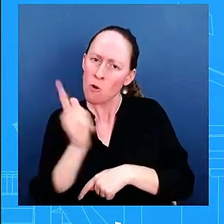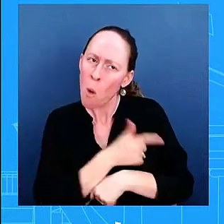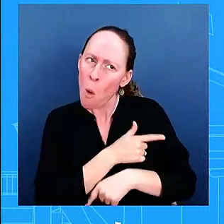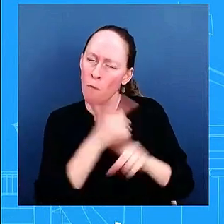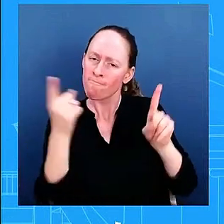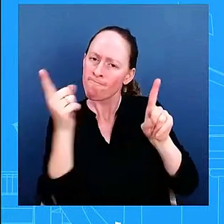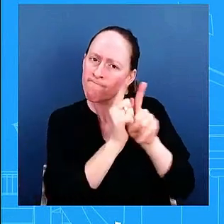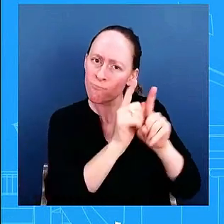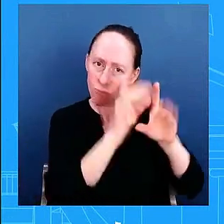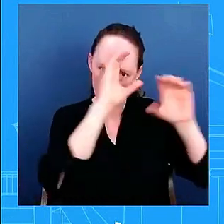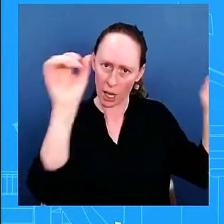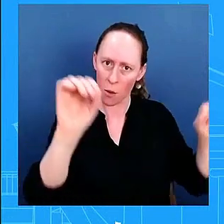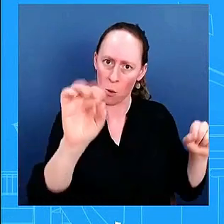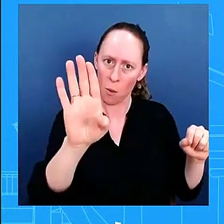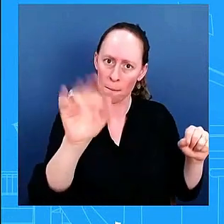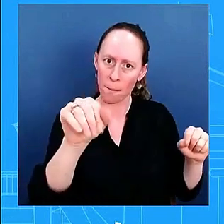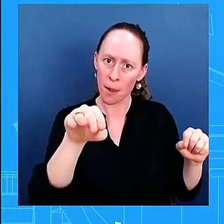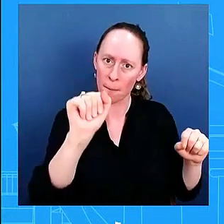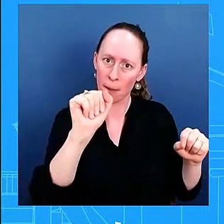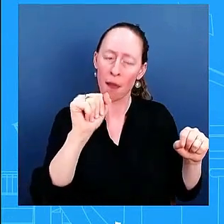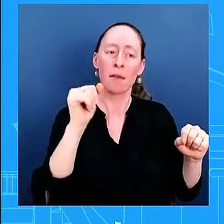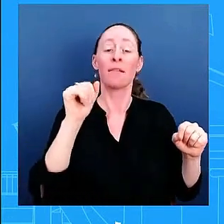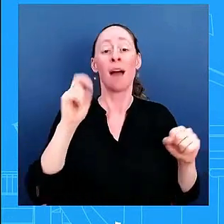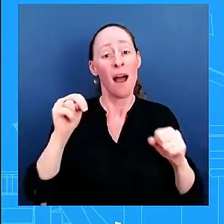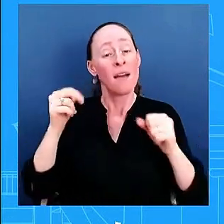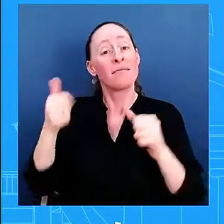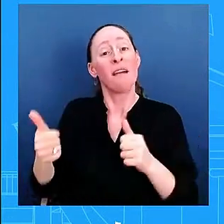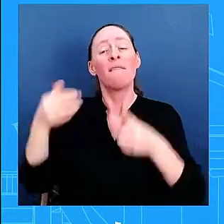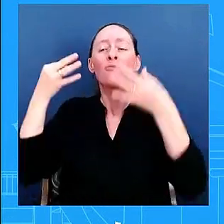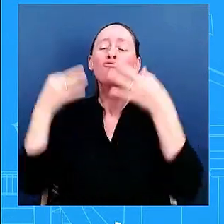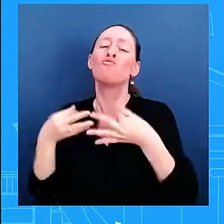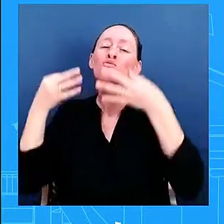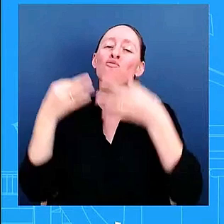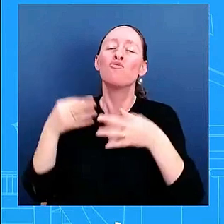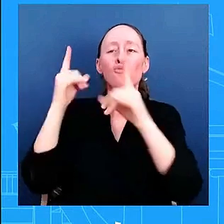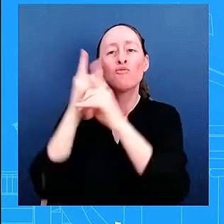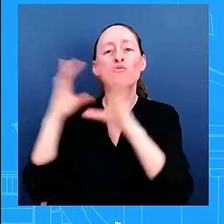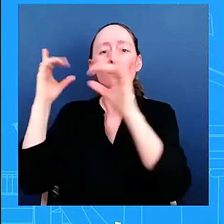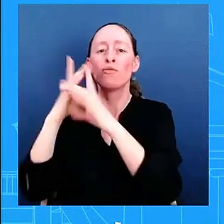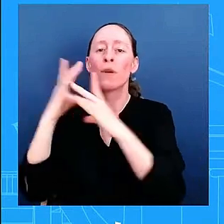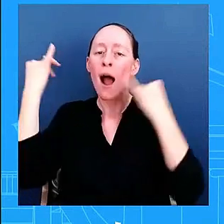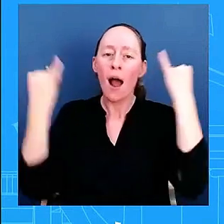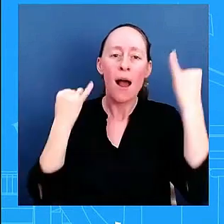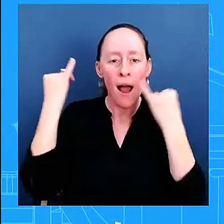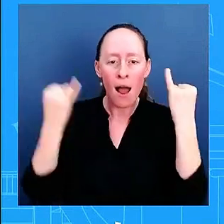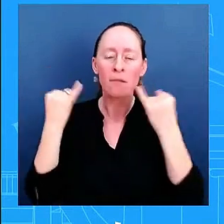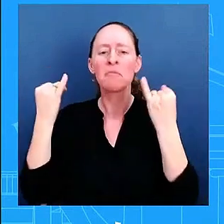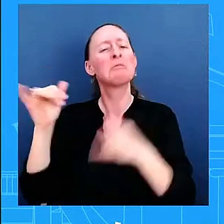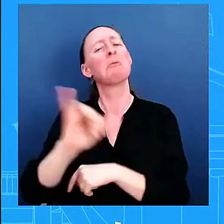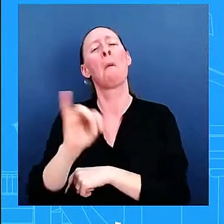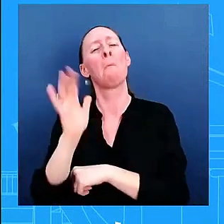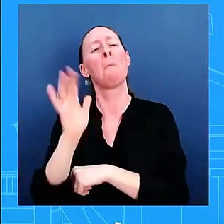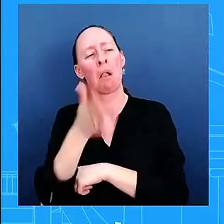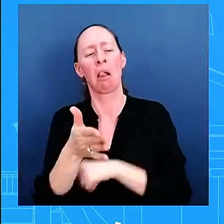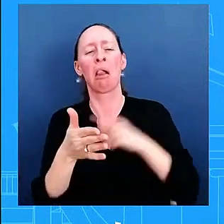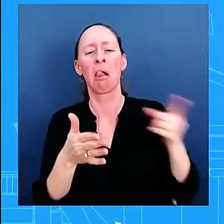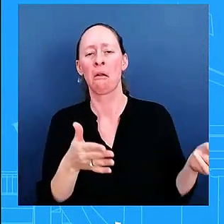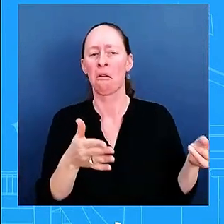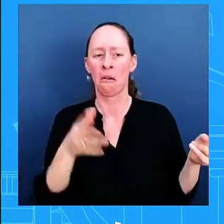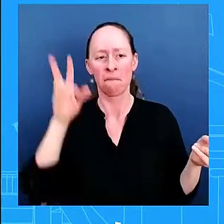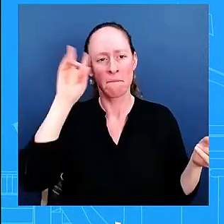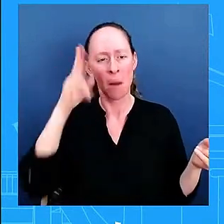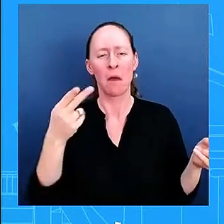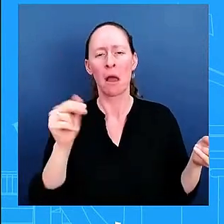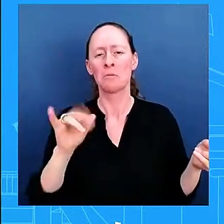comma is going to do this is in his own words what he wants to see the vice president do and she he sees her as being someone who has been